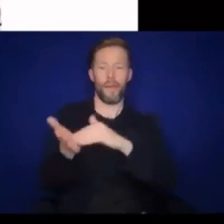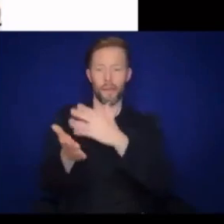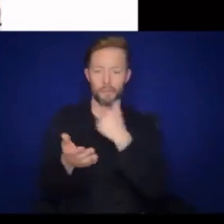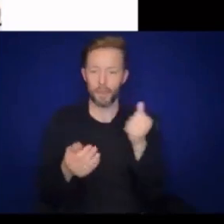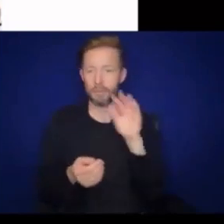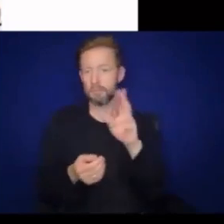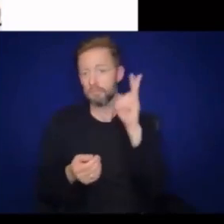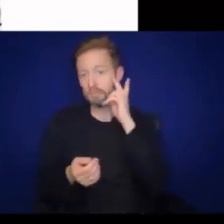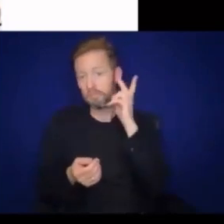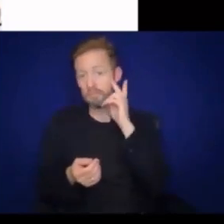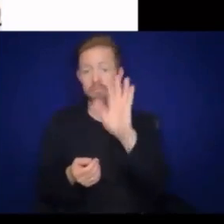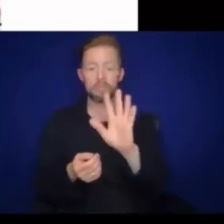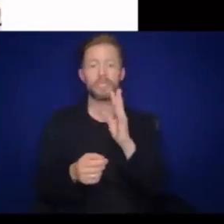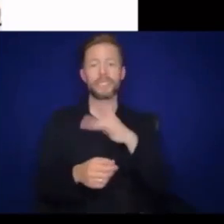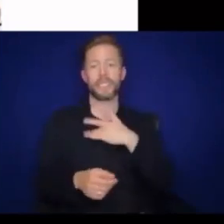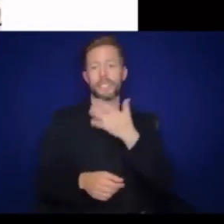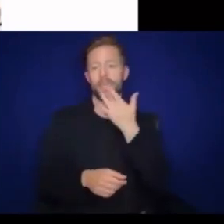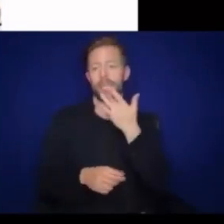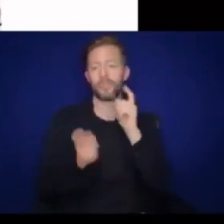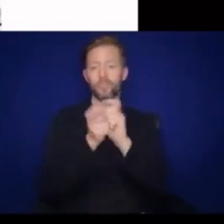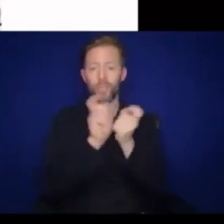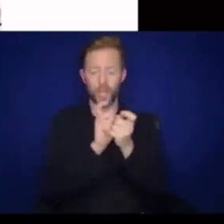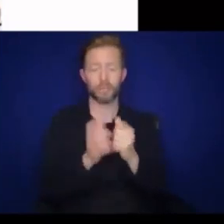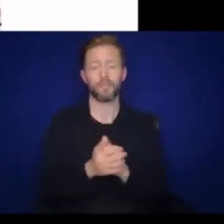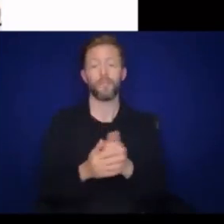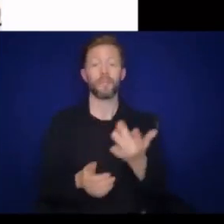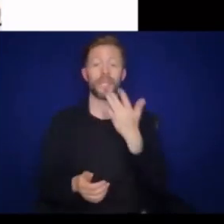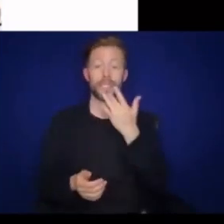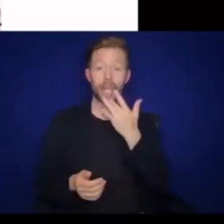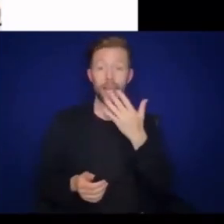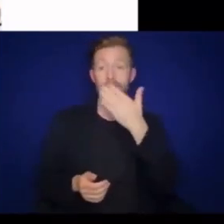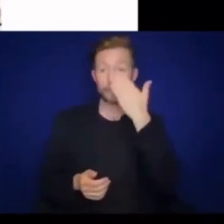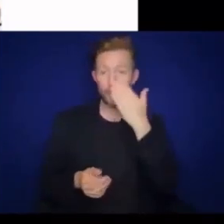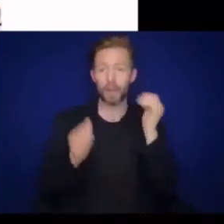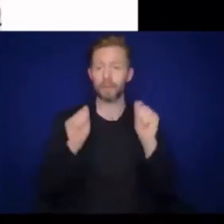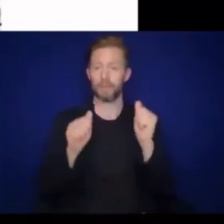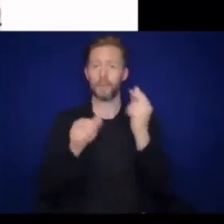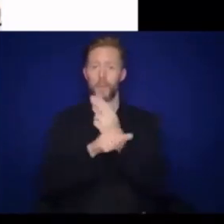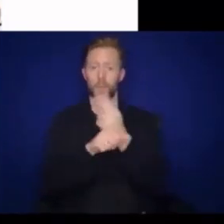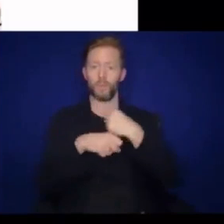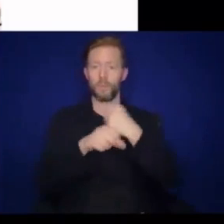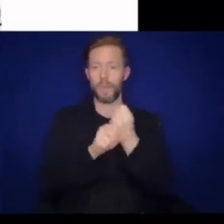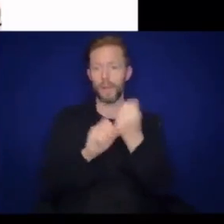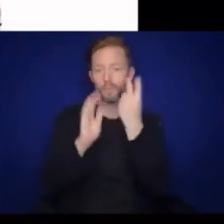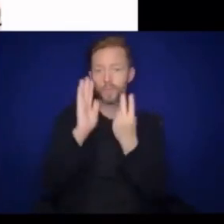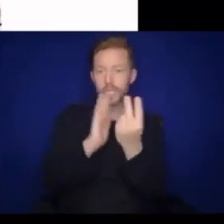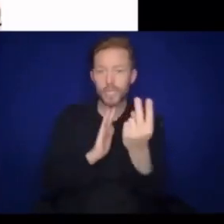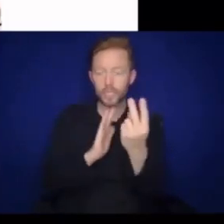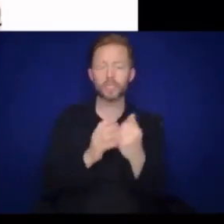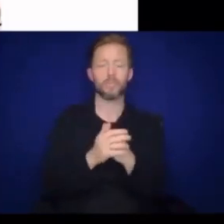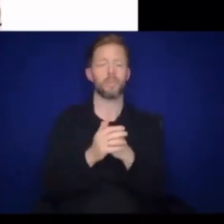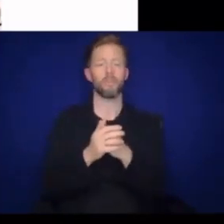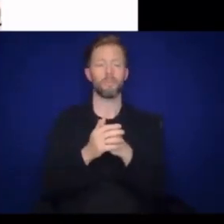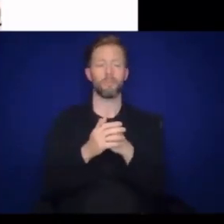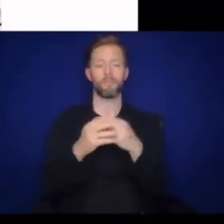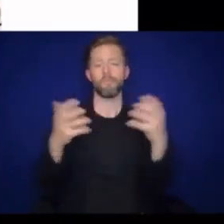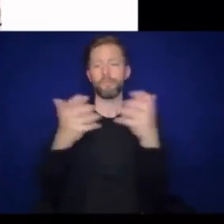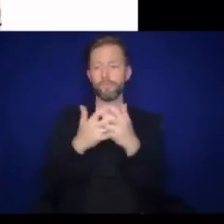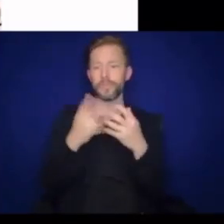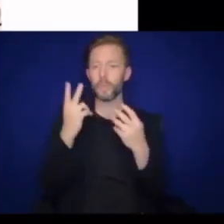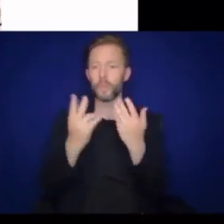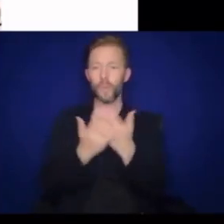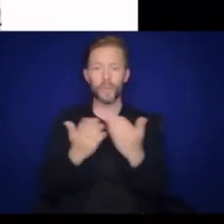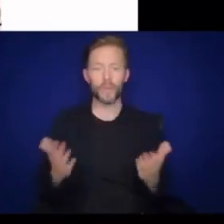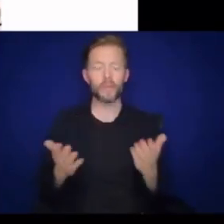sense of taste could change. The sense of taste and smell can also be used to make predictions and put two things